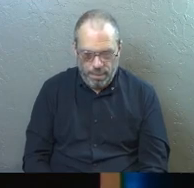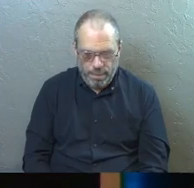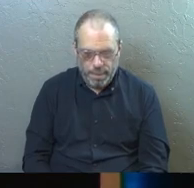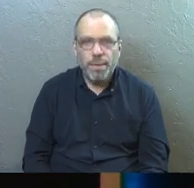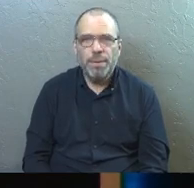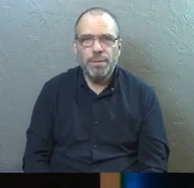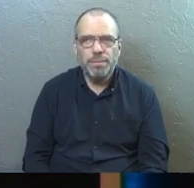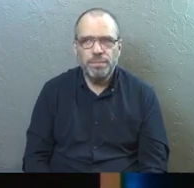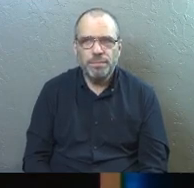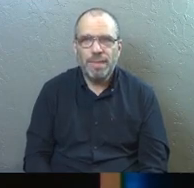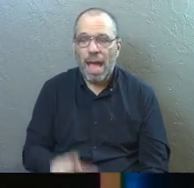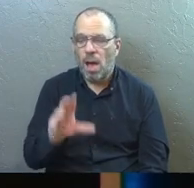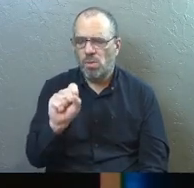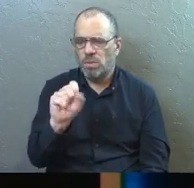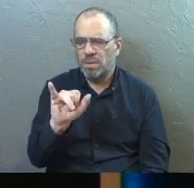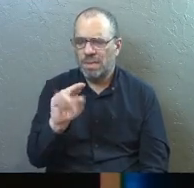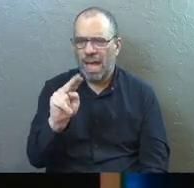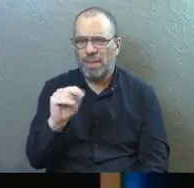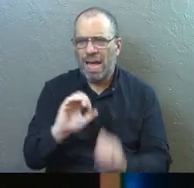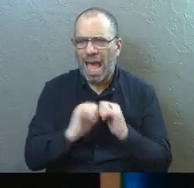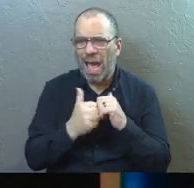Let's look at how Simon was stuck.